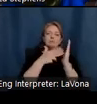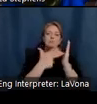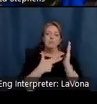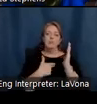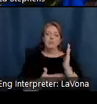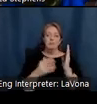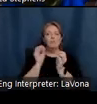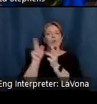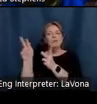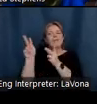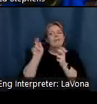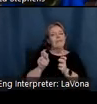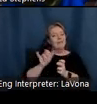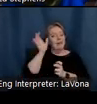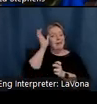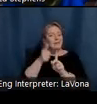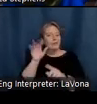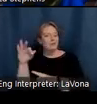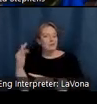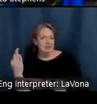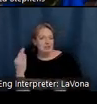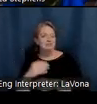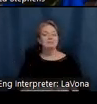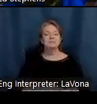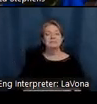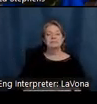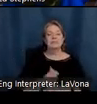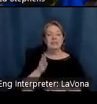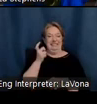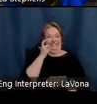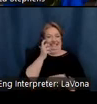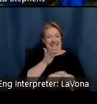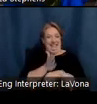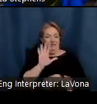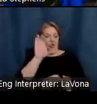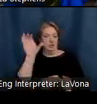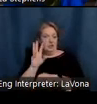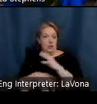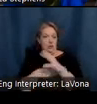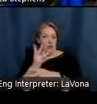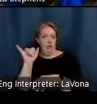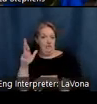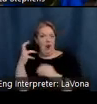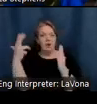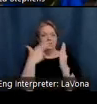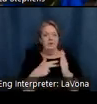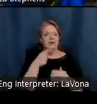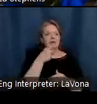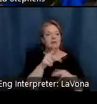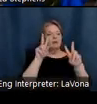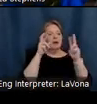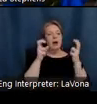Painted just after his visit to the Chicago World's Fair, the painting on the screen, The Bloom of the Grape,